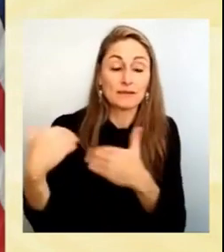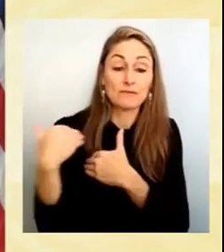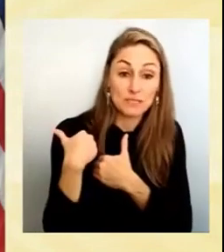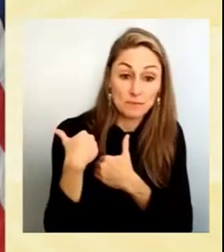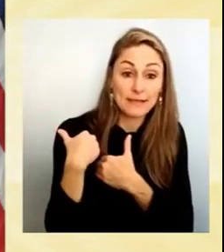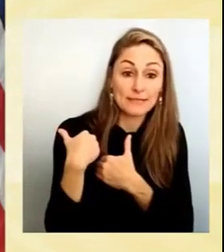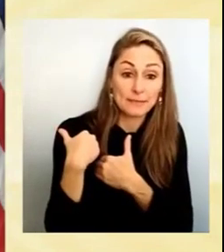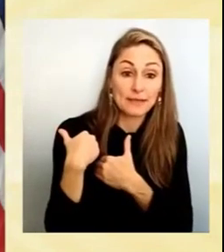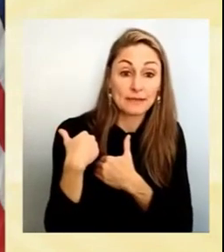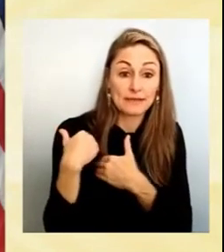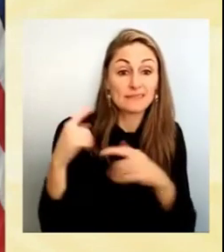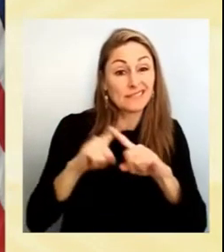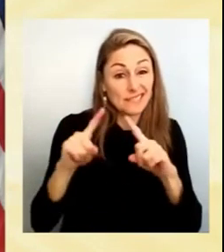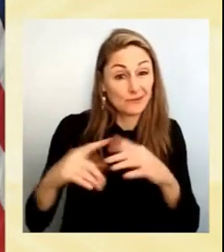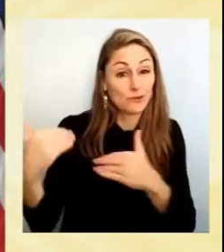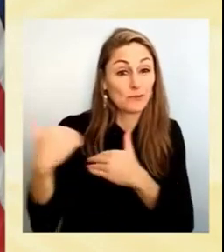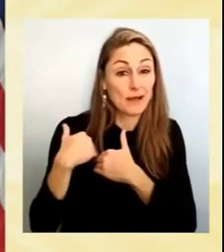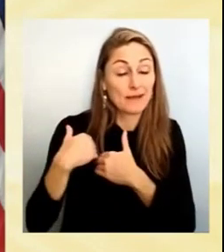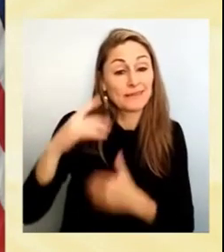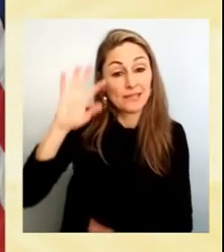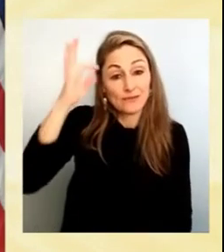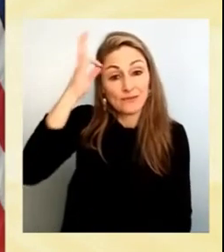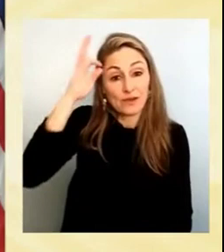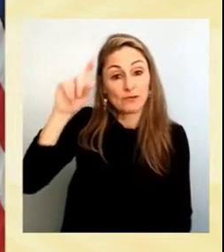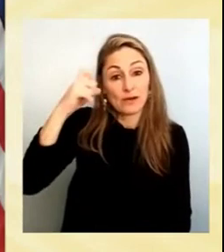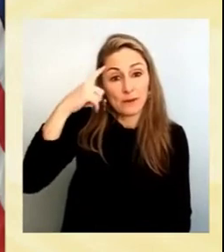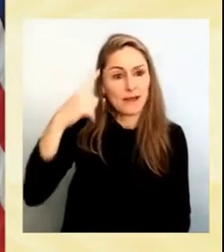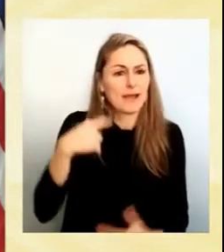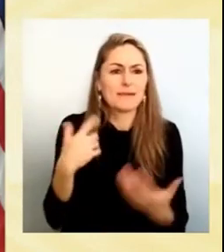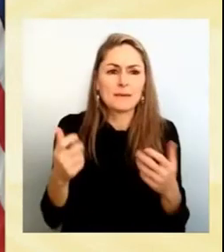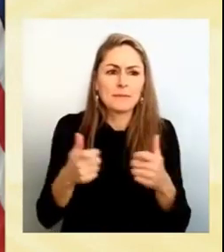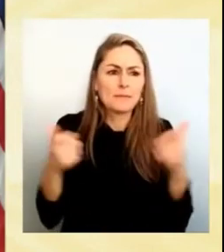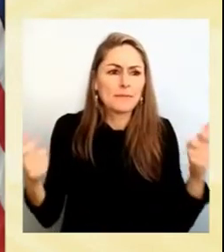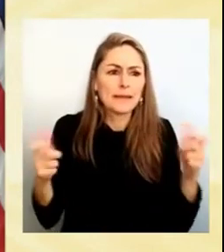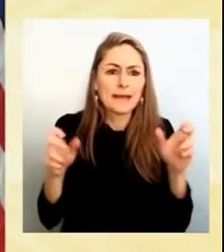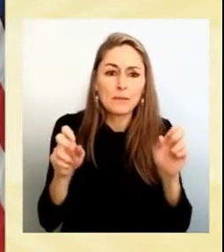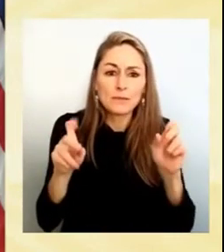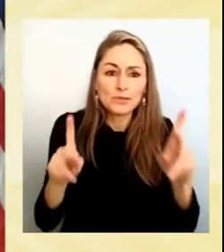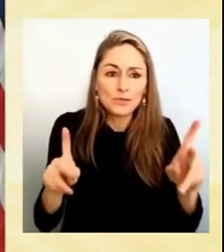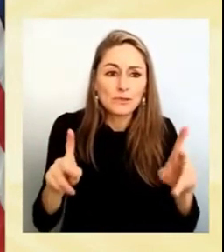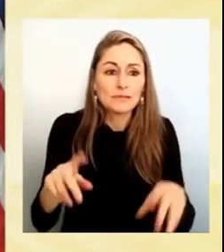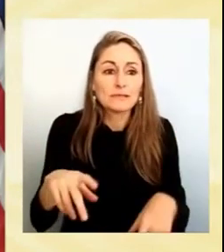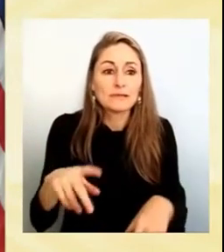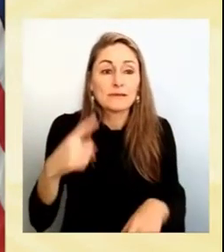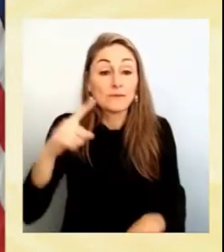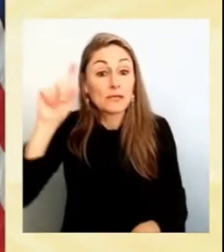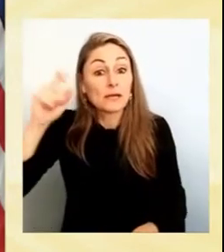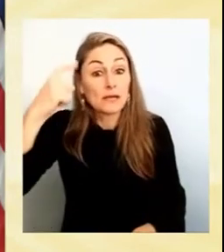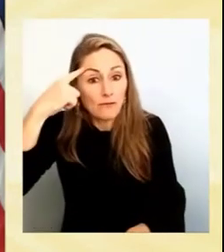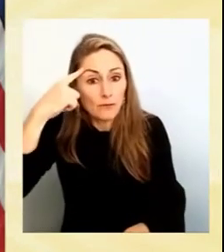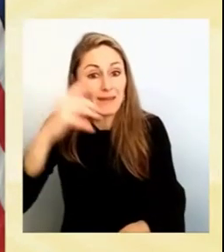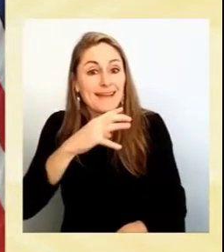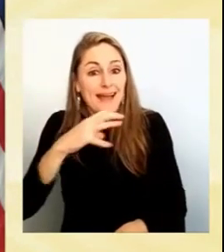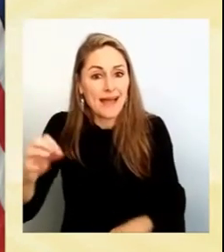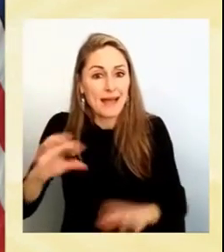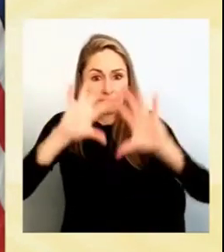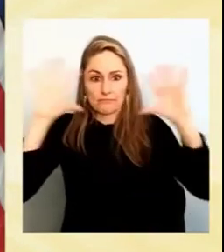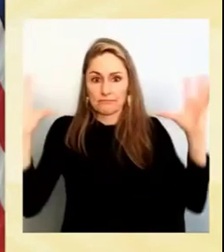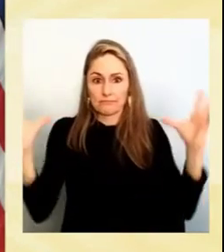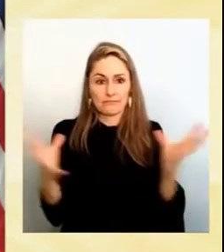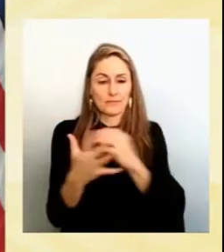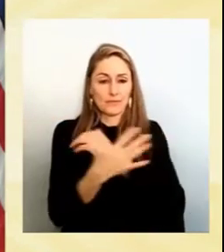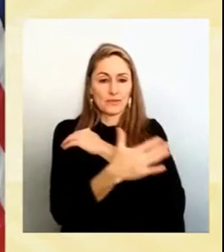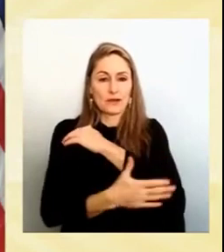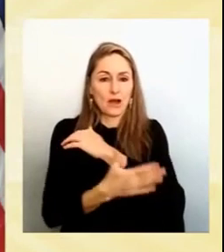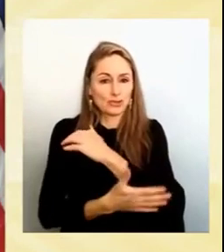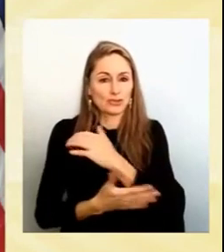government and the extraordinary opportunities for not just the government but for the country through better delivery of